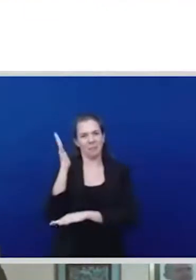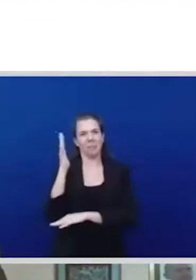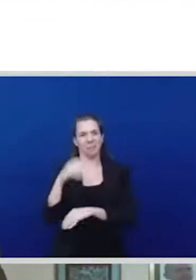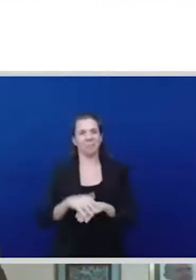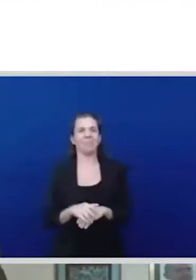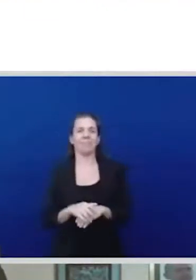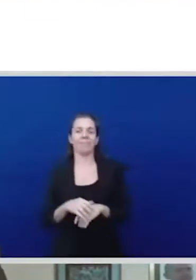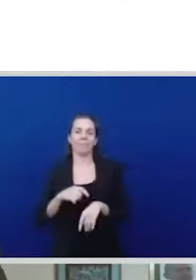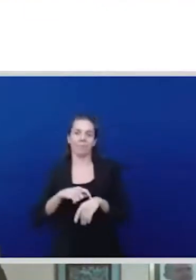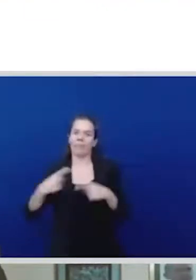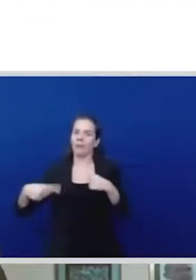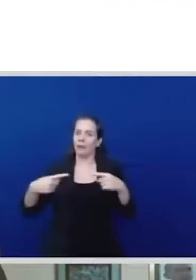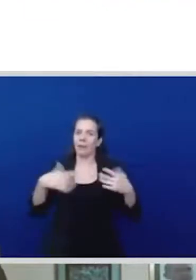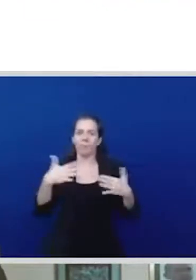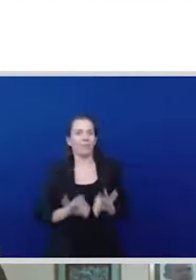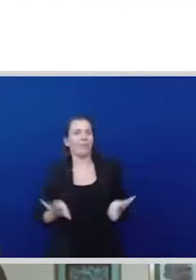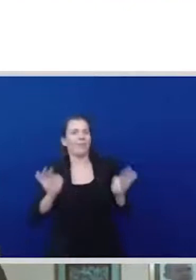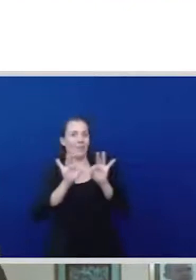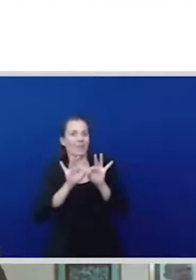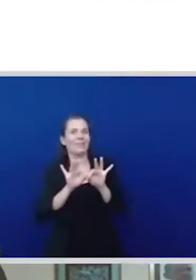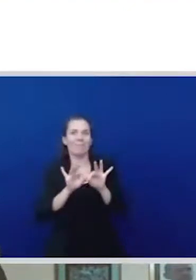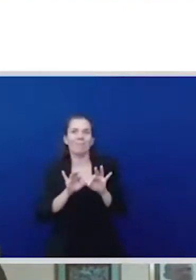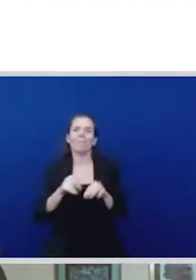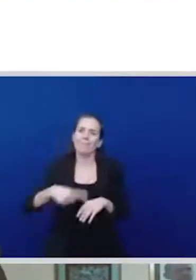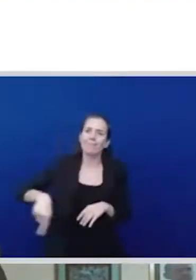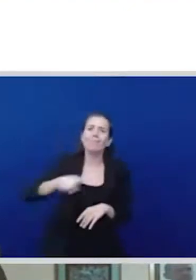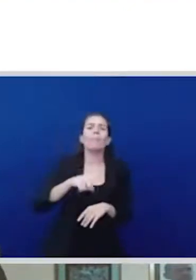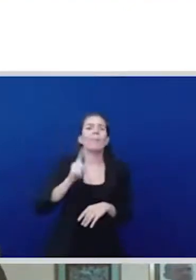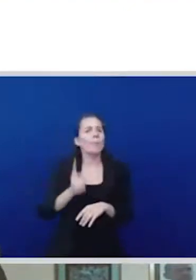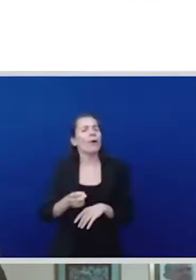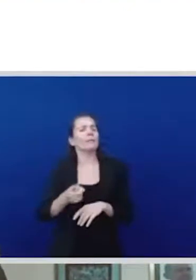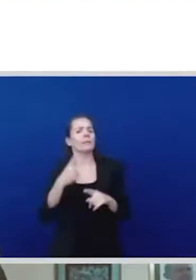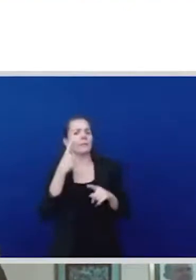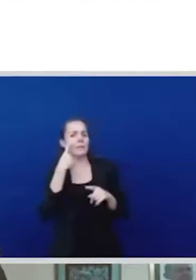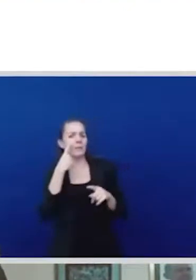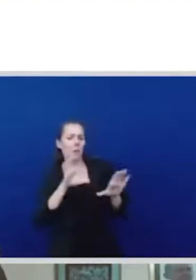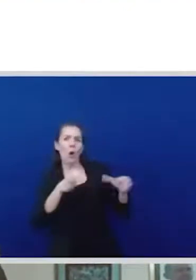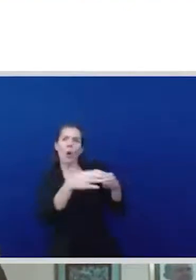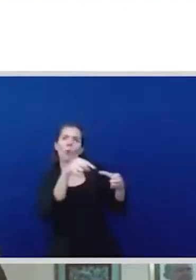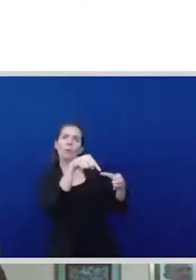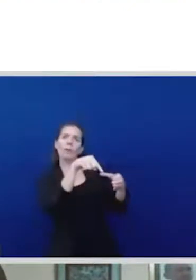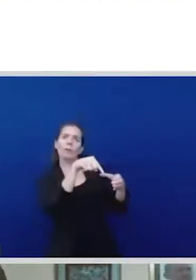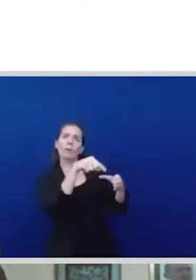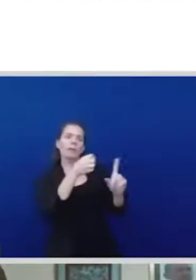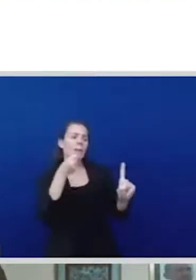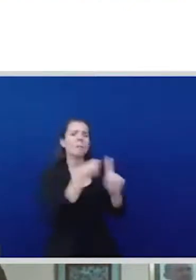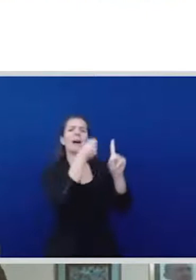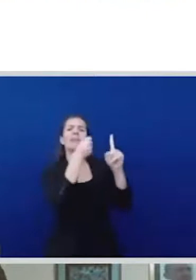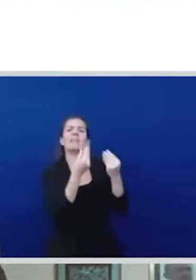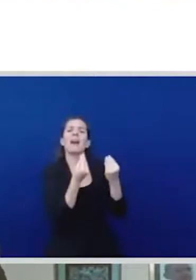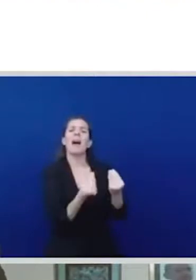and feminist policy orientation as well as the activism at different levels of all of us on the global scene